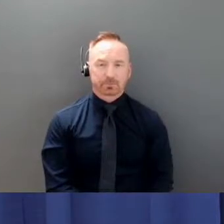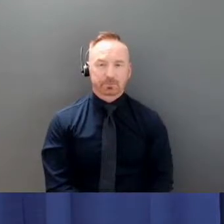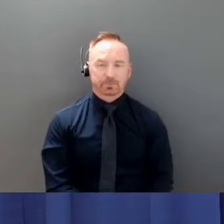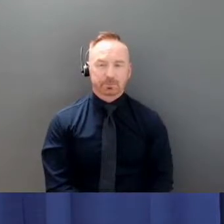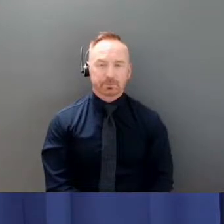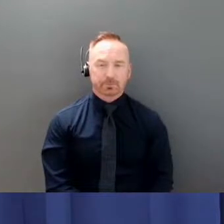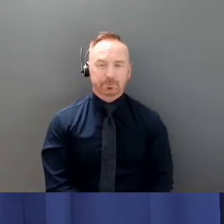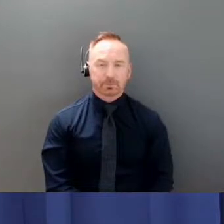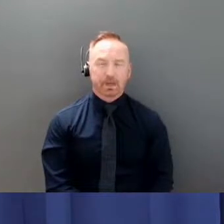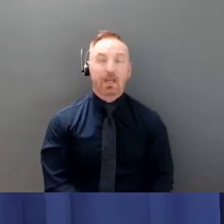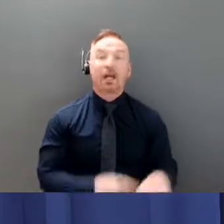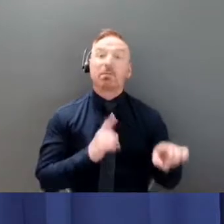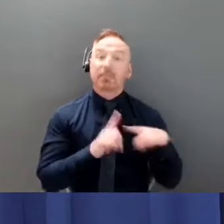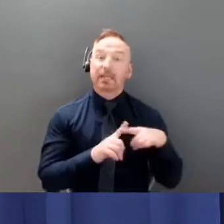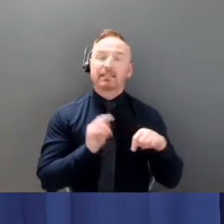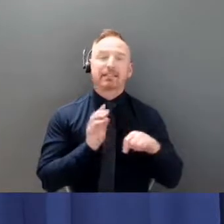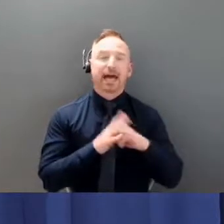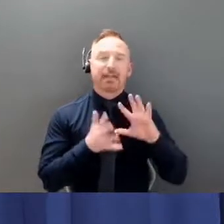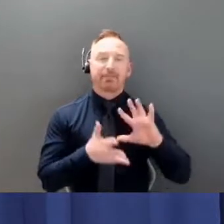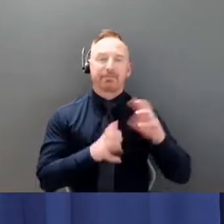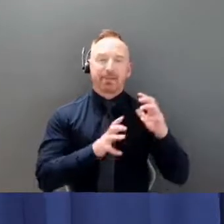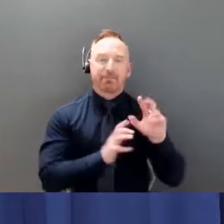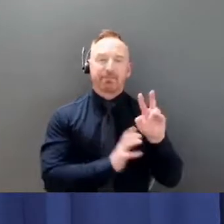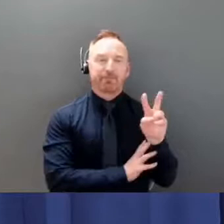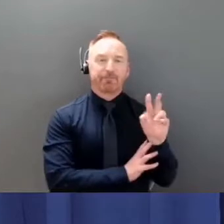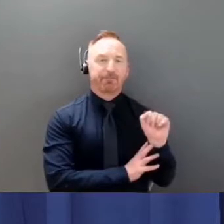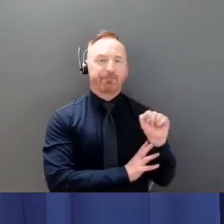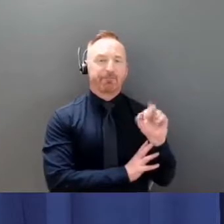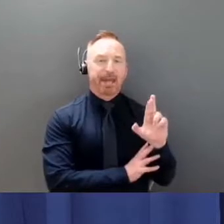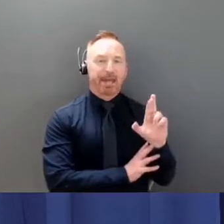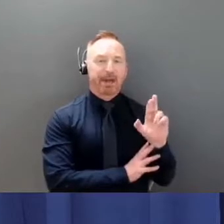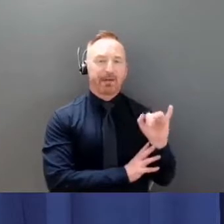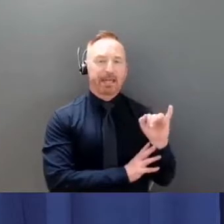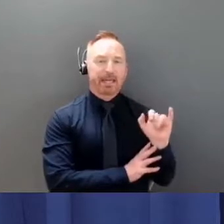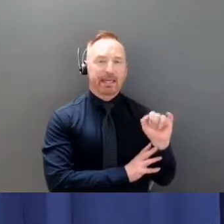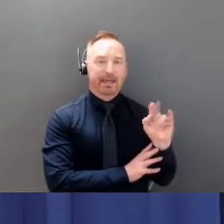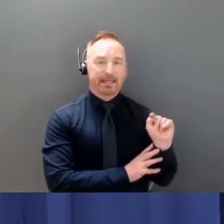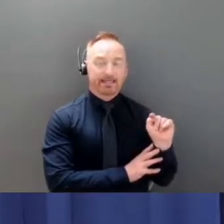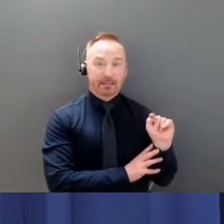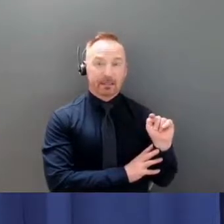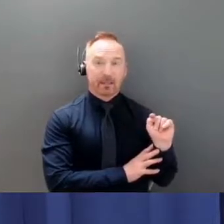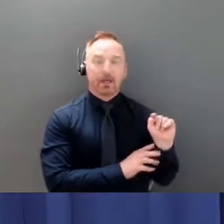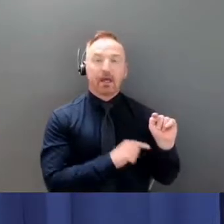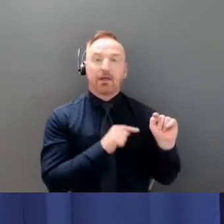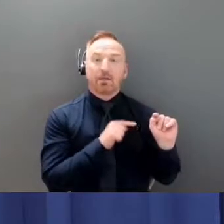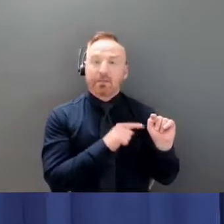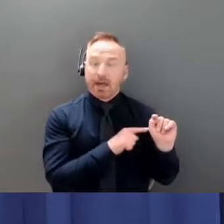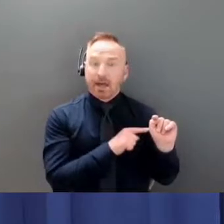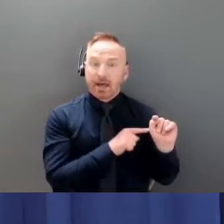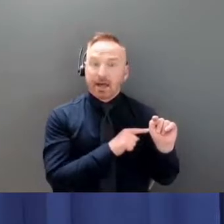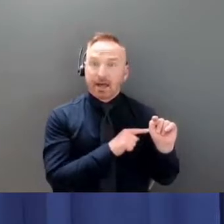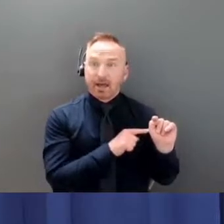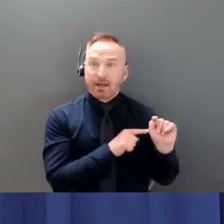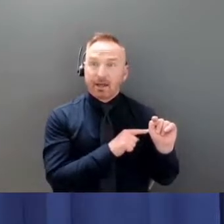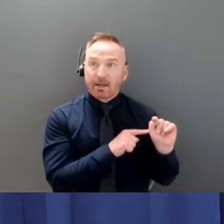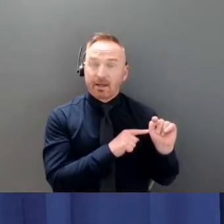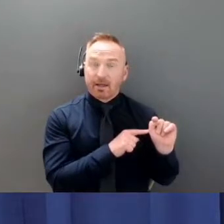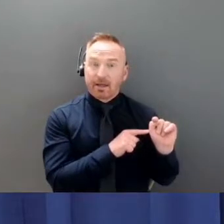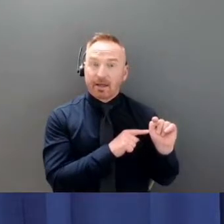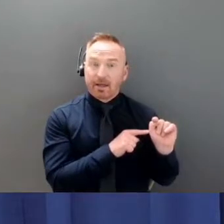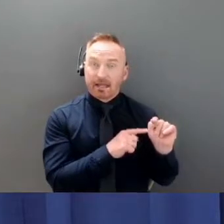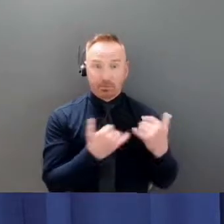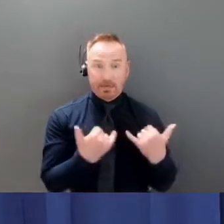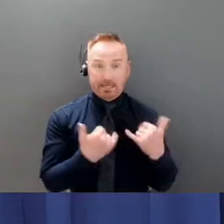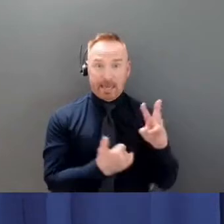variant is also the the variant uh as we've said before this this this wave is clearly being driven